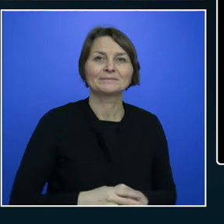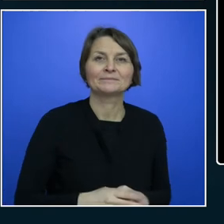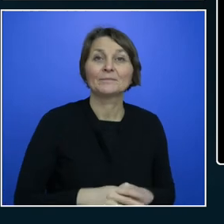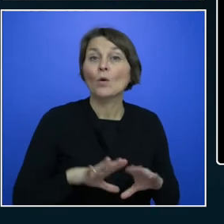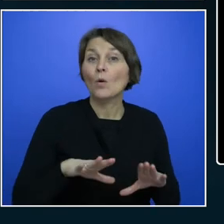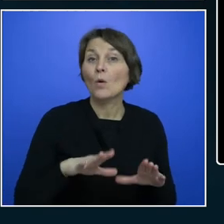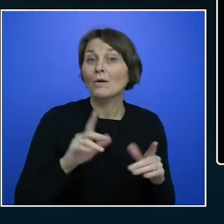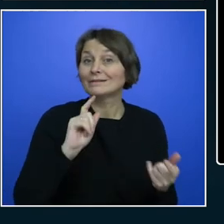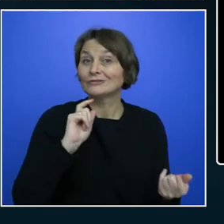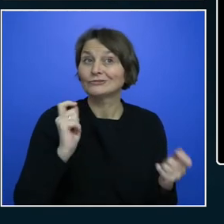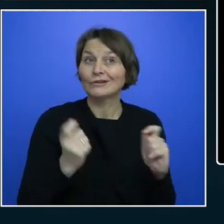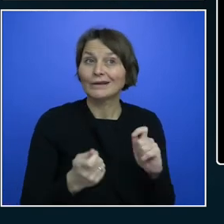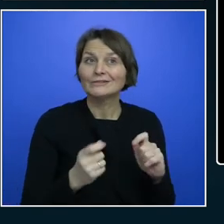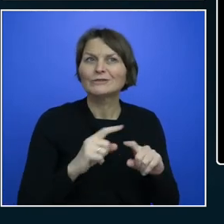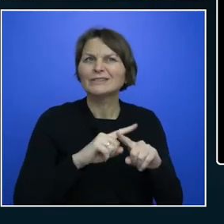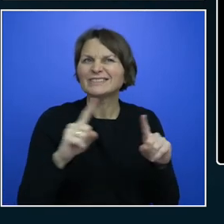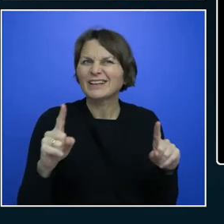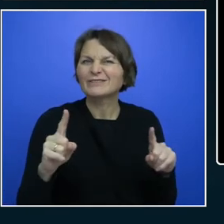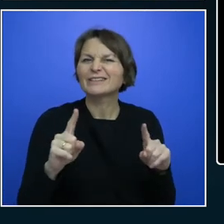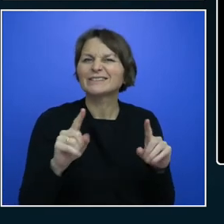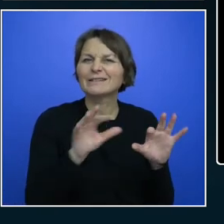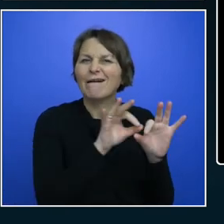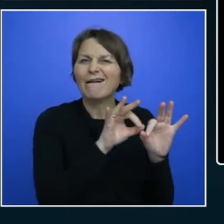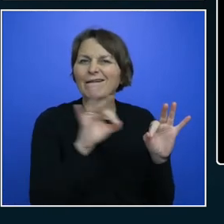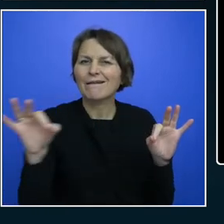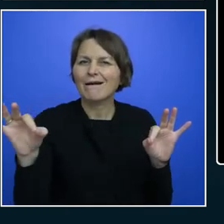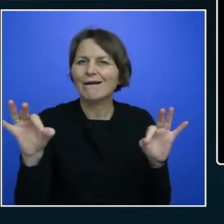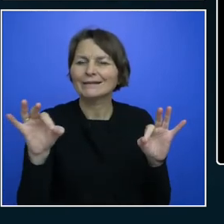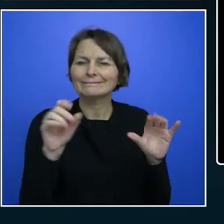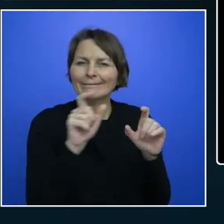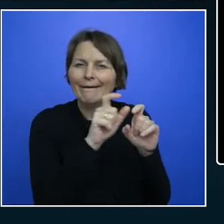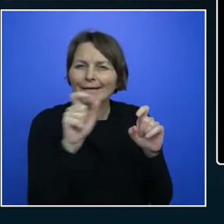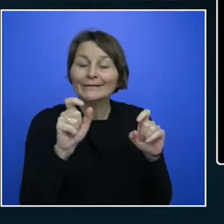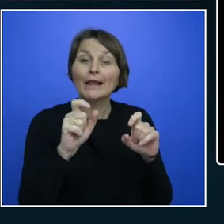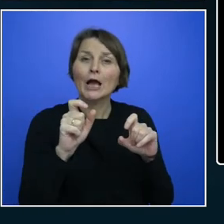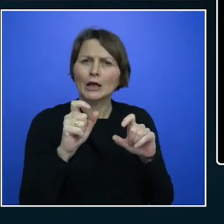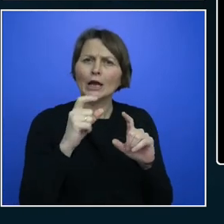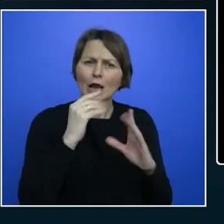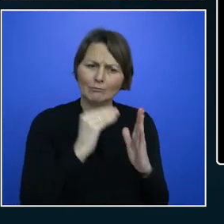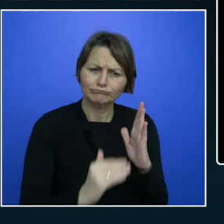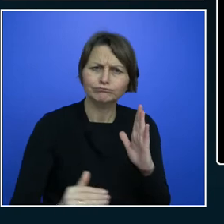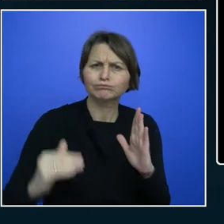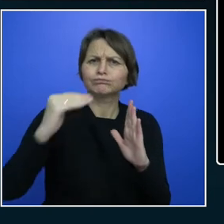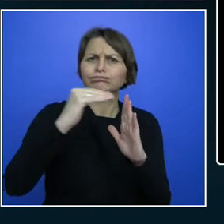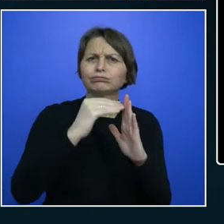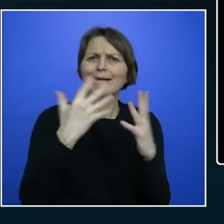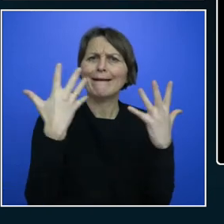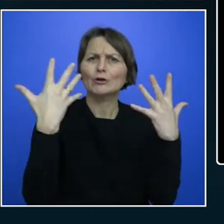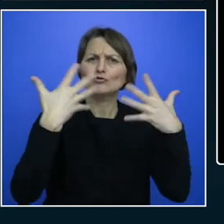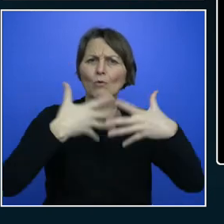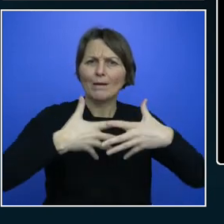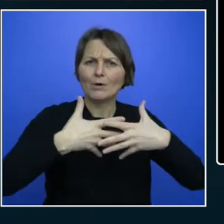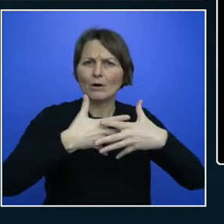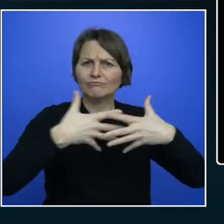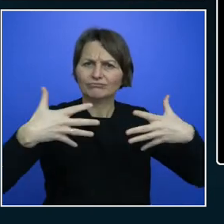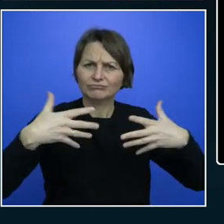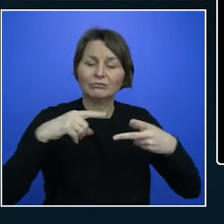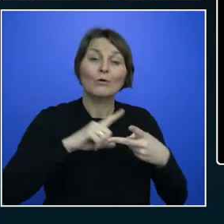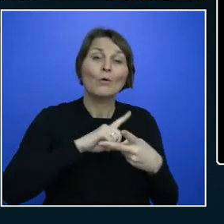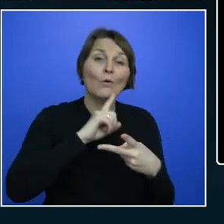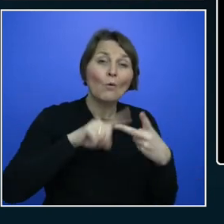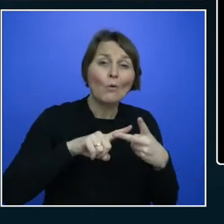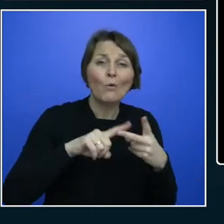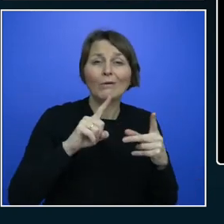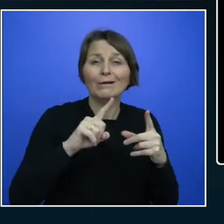line items here. Include the grammar. I can include the line focus, picture dictionary. And now,